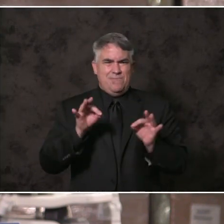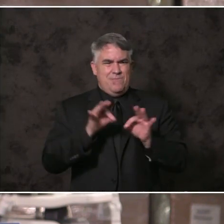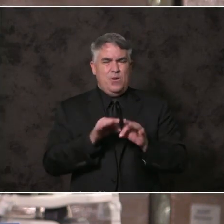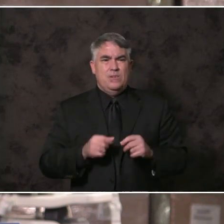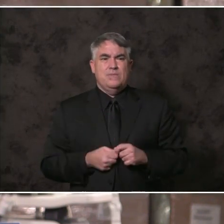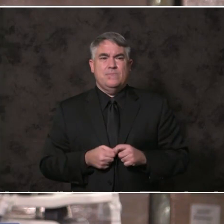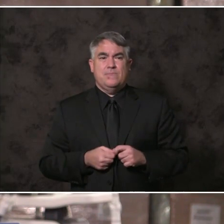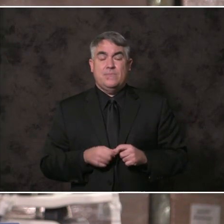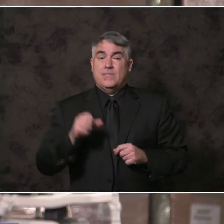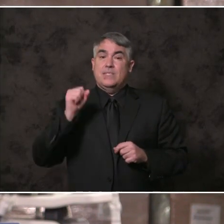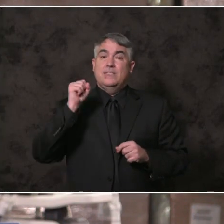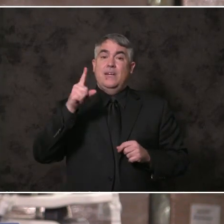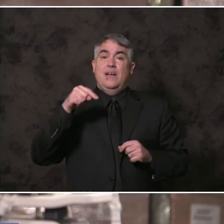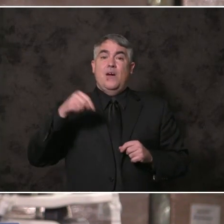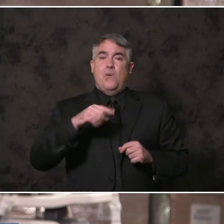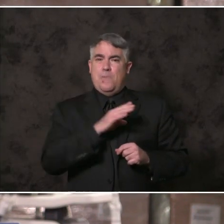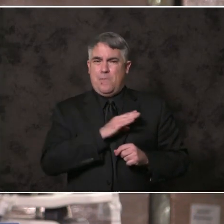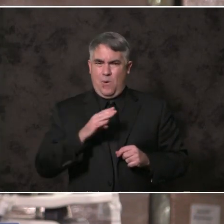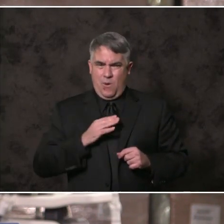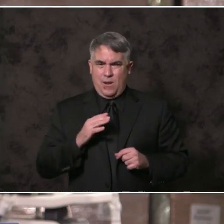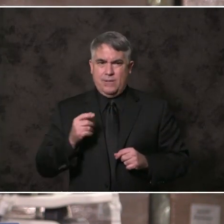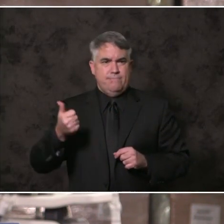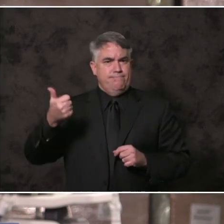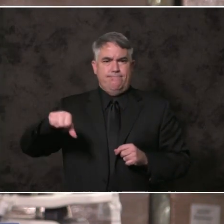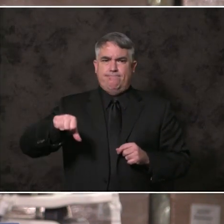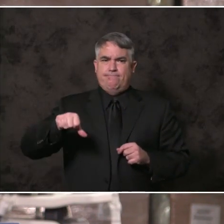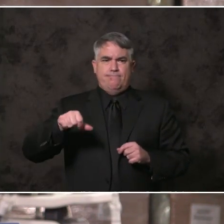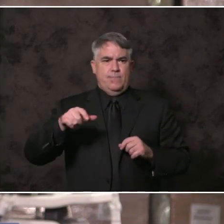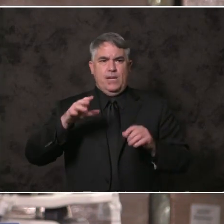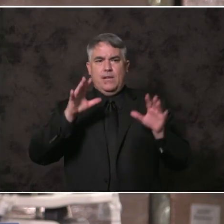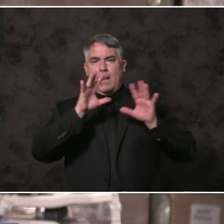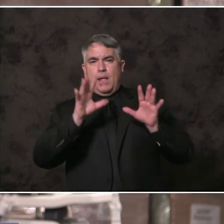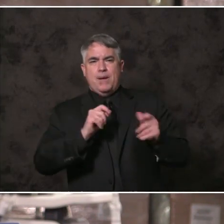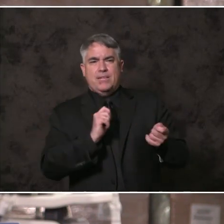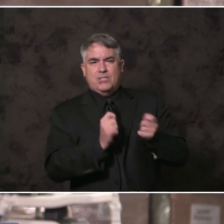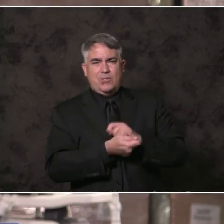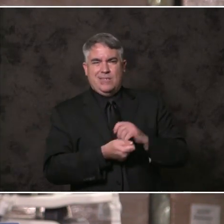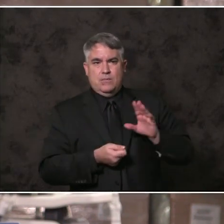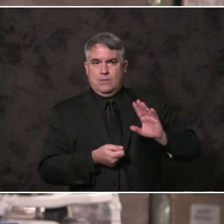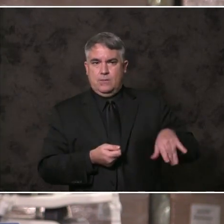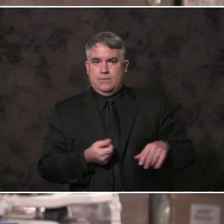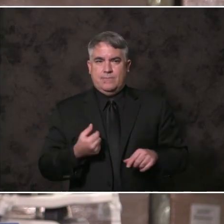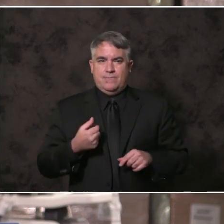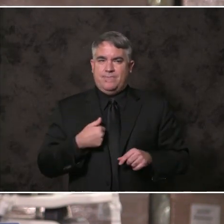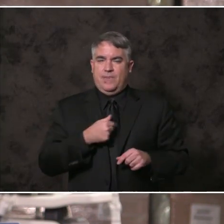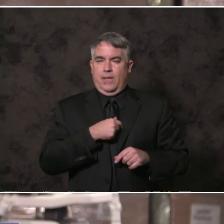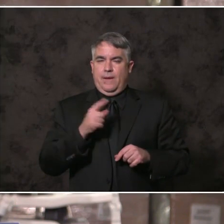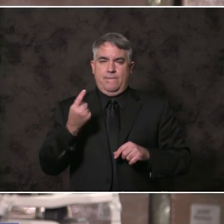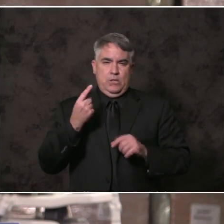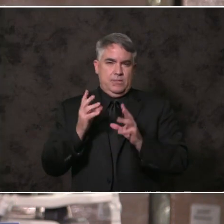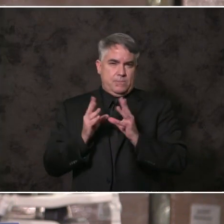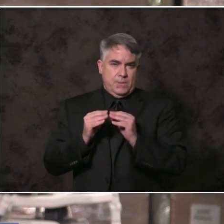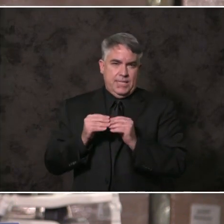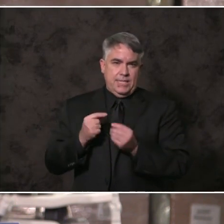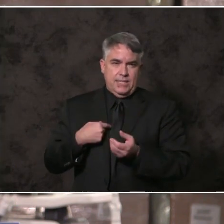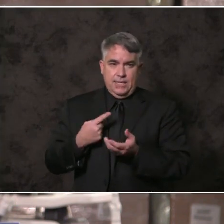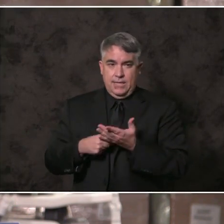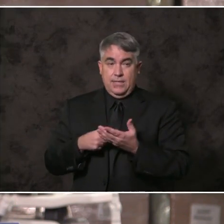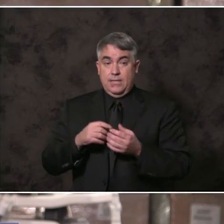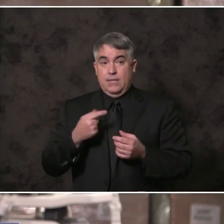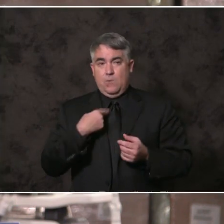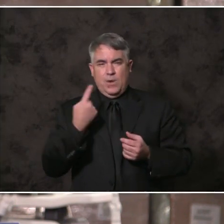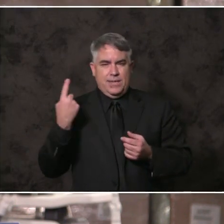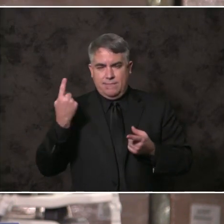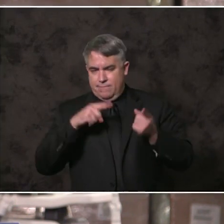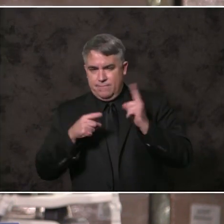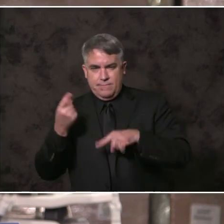Supervisors denying climate change are over. My first meeting as Chair, Supervisor Lawson Reamer and I set in motion a climate action